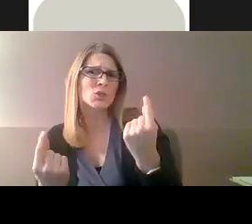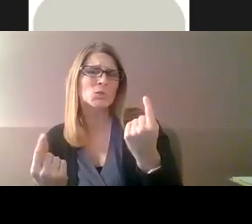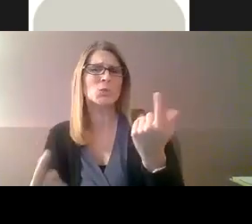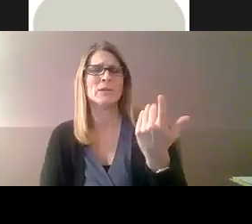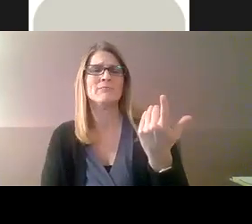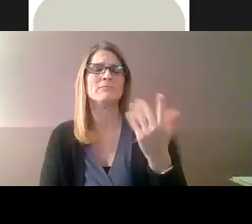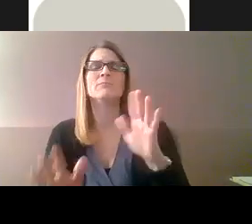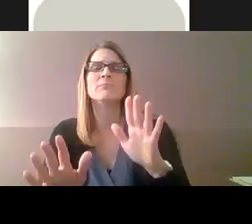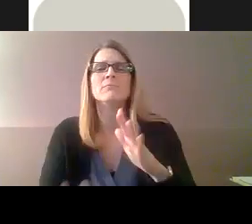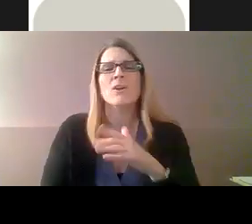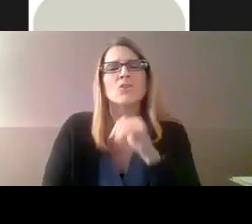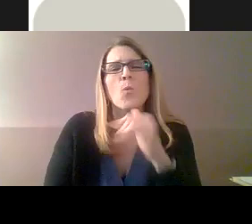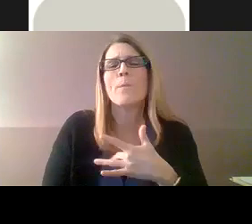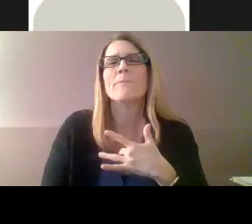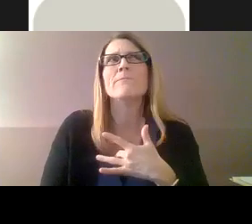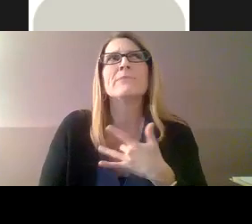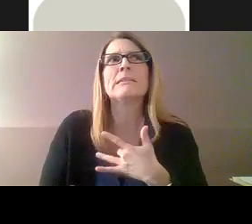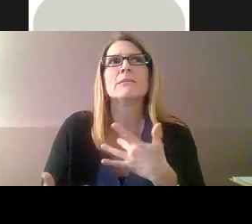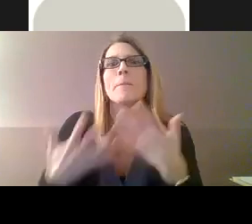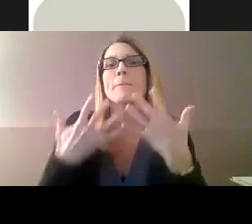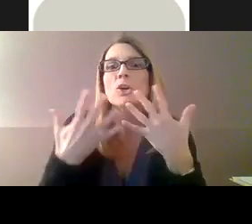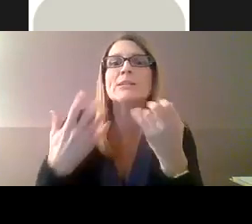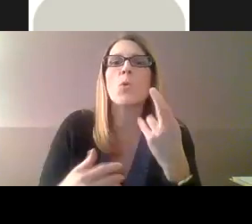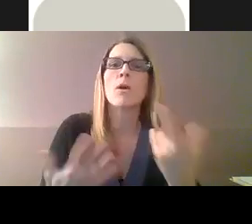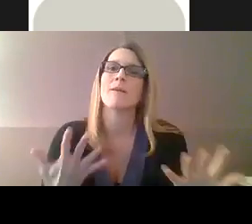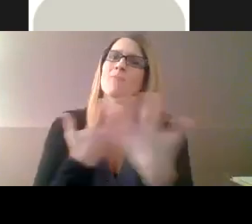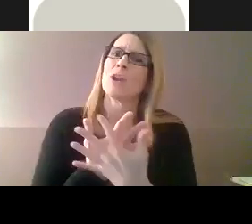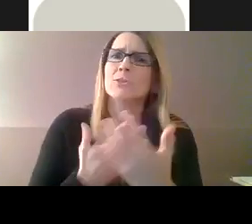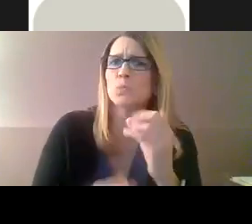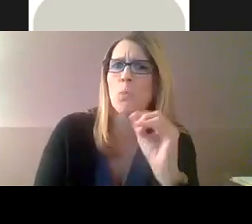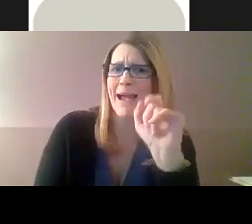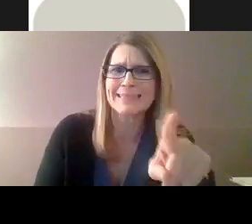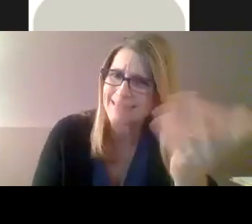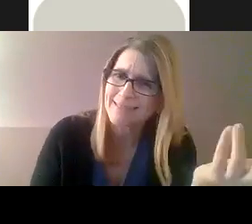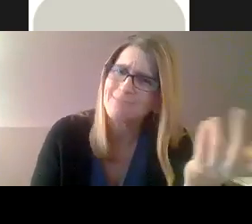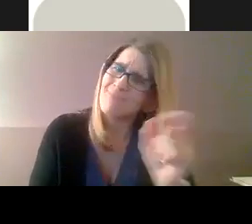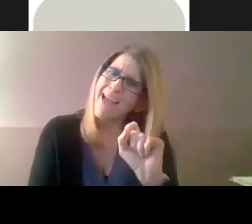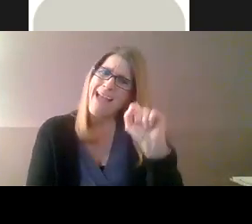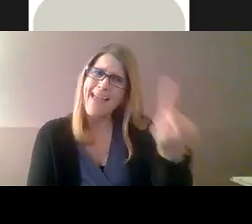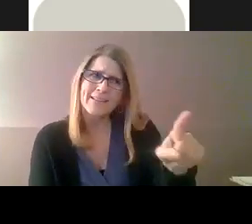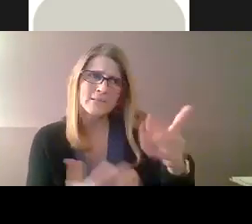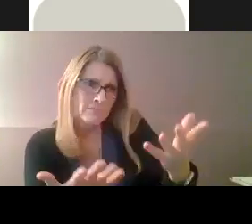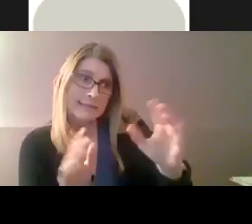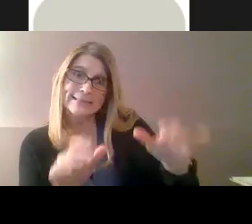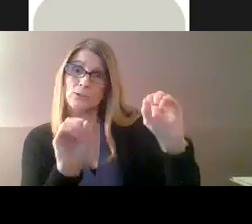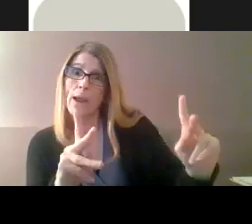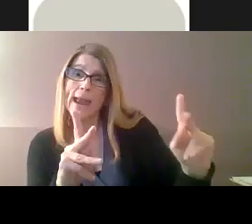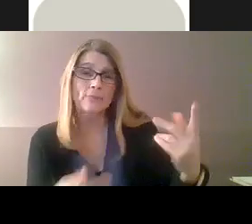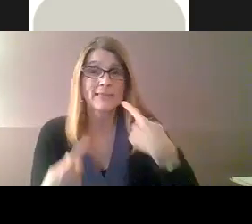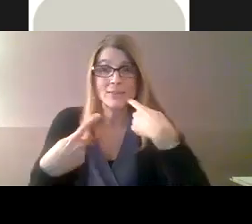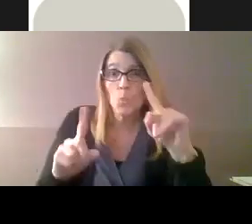And if you're not sure what to do, don't feel embarrassed or afraid just to ask.